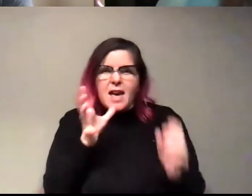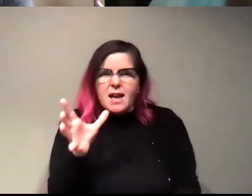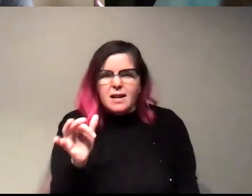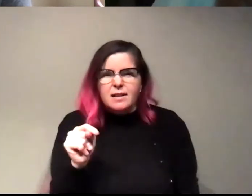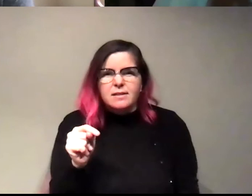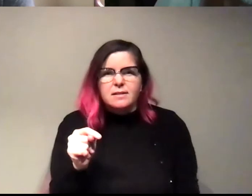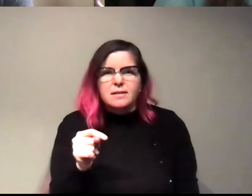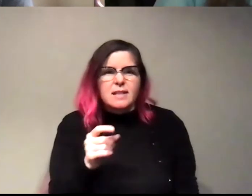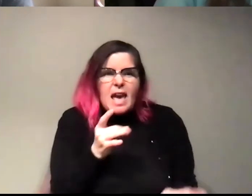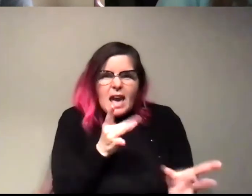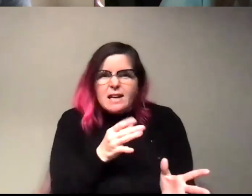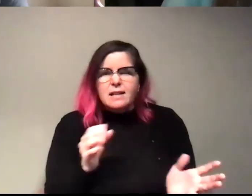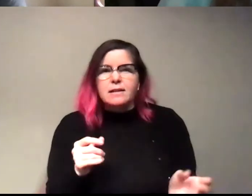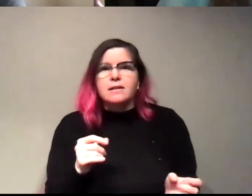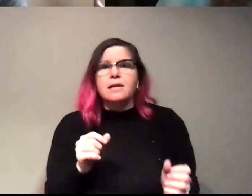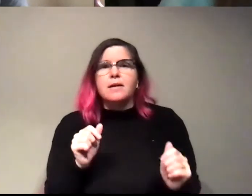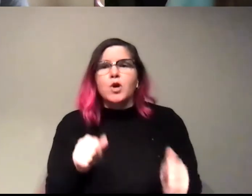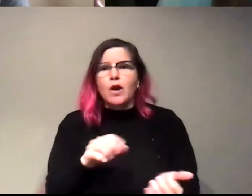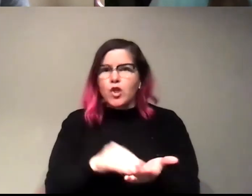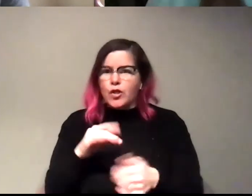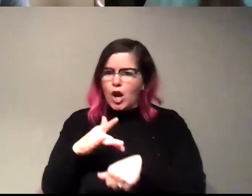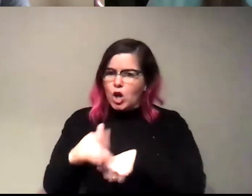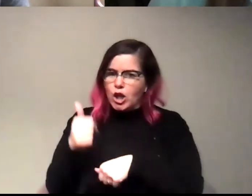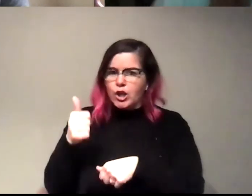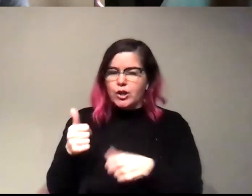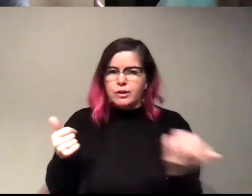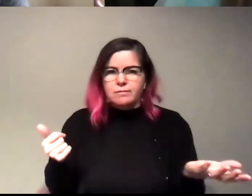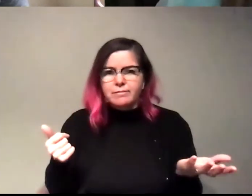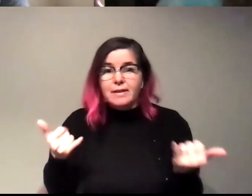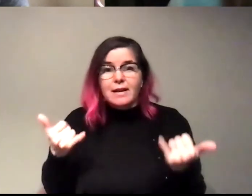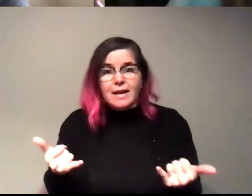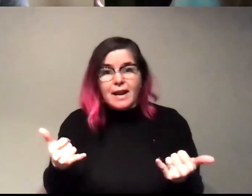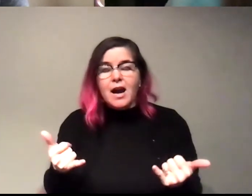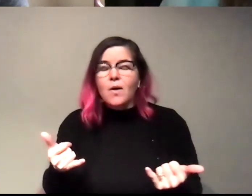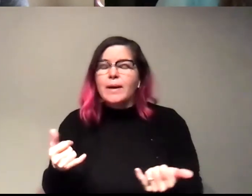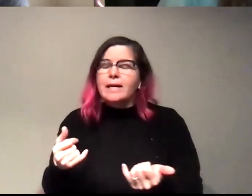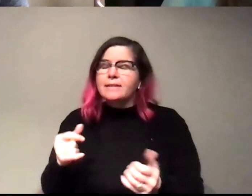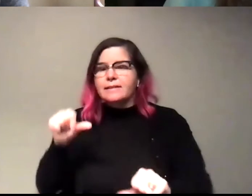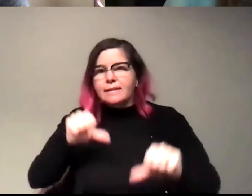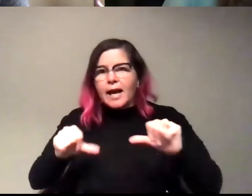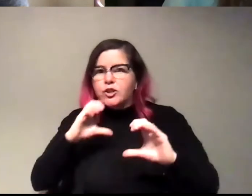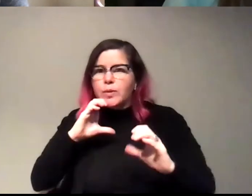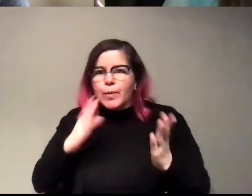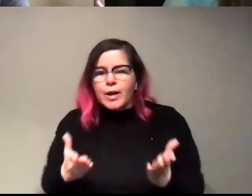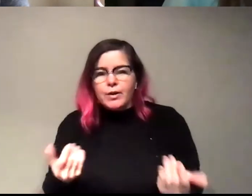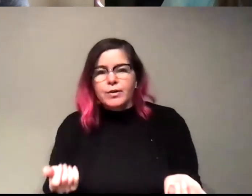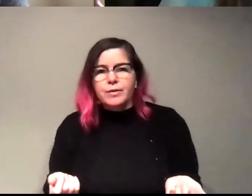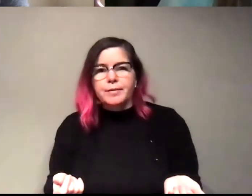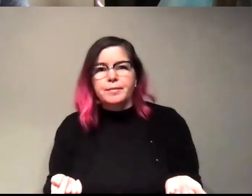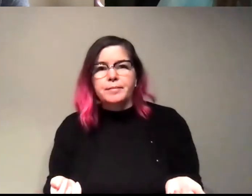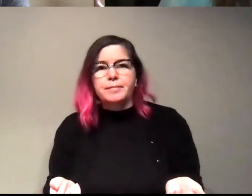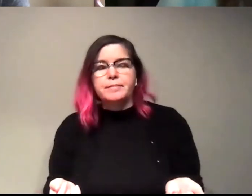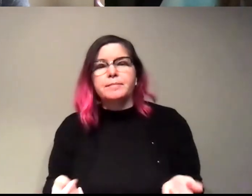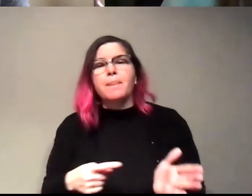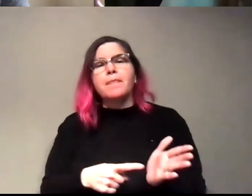it, but he could have learned that so much earlier and now he communicates it. That's what he does. So he like, sometimes